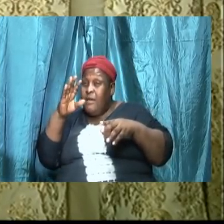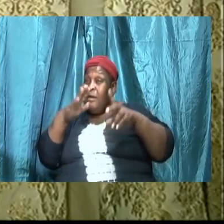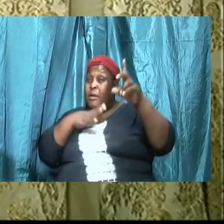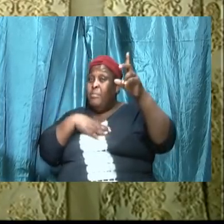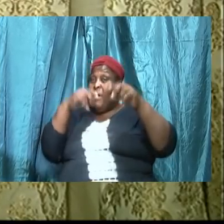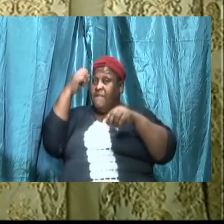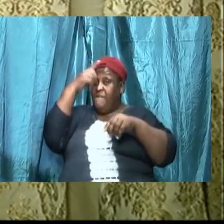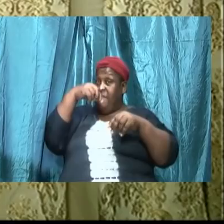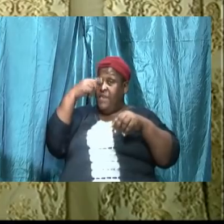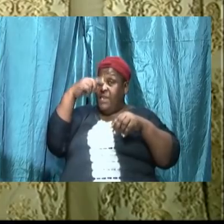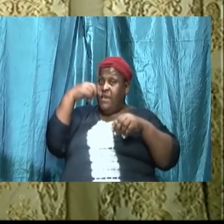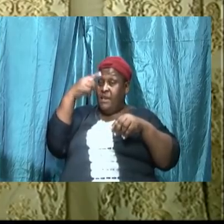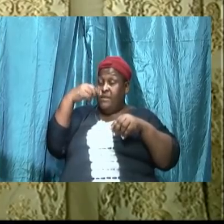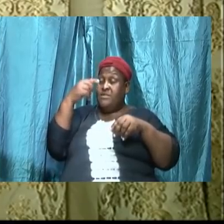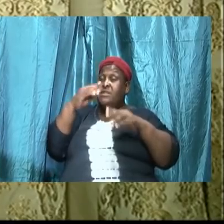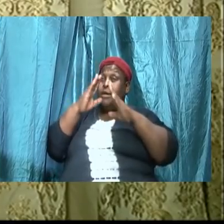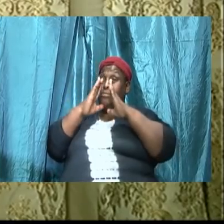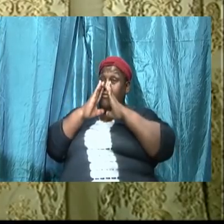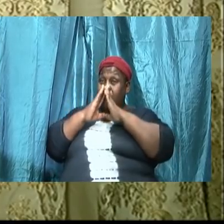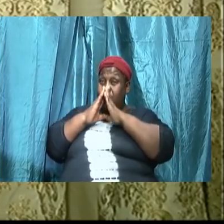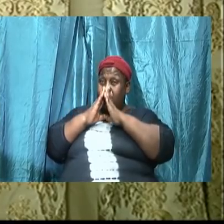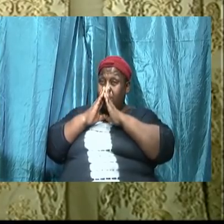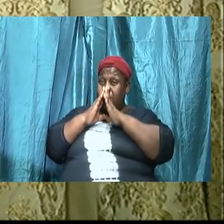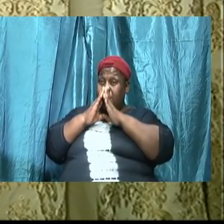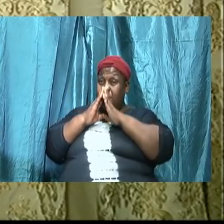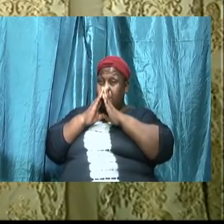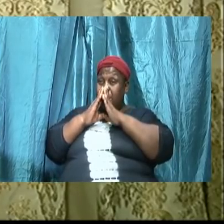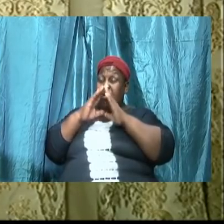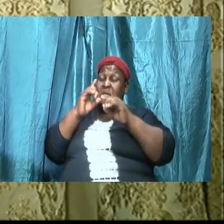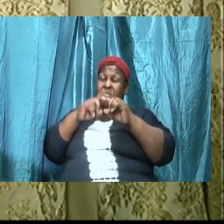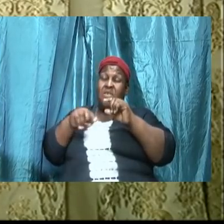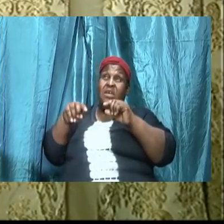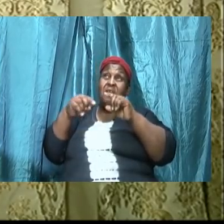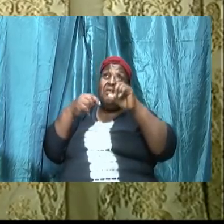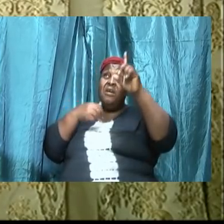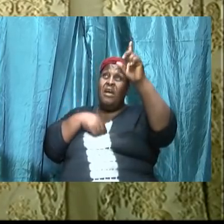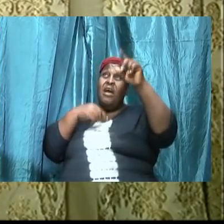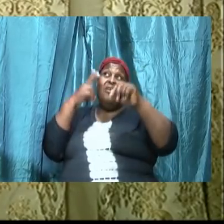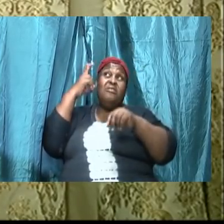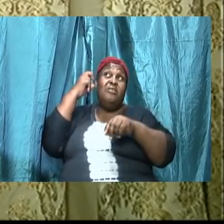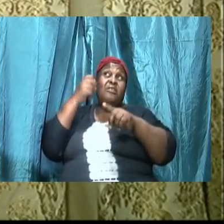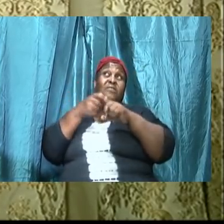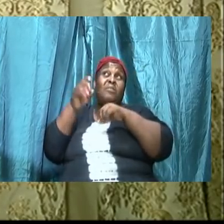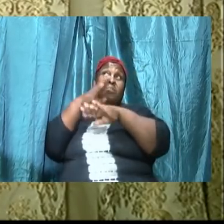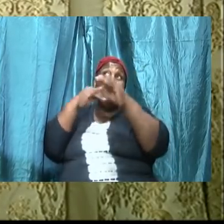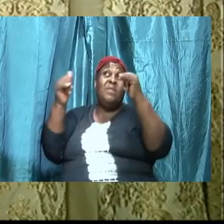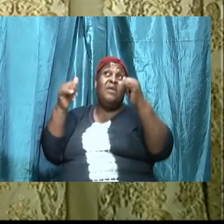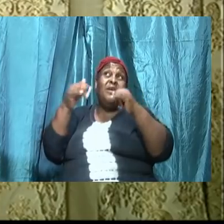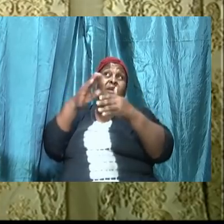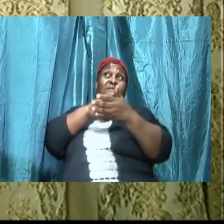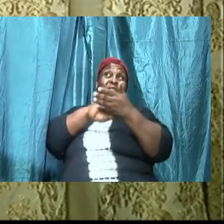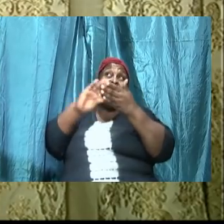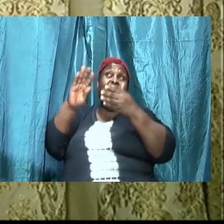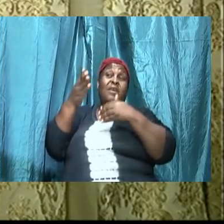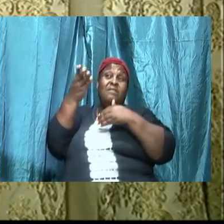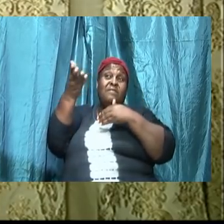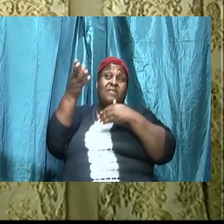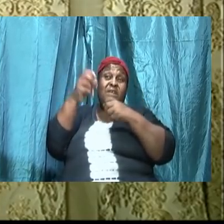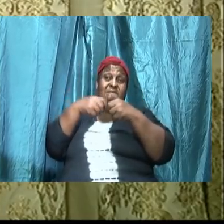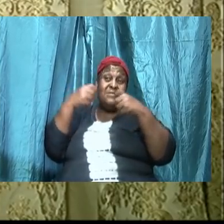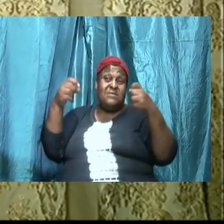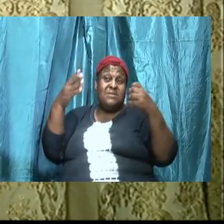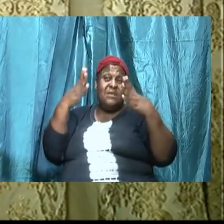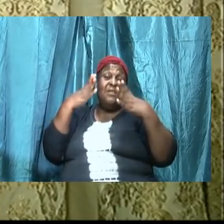things people start to do it then will I hear from heaven and forgive their sin and heal their land he